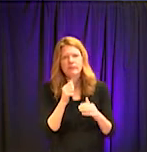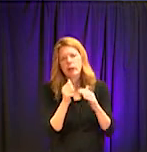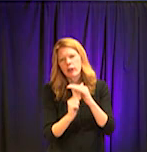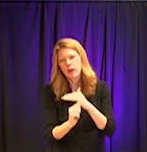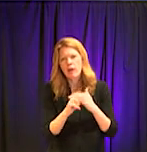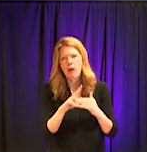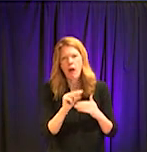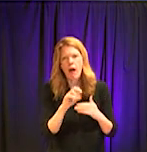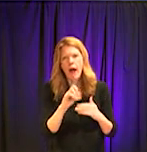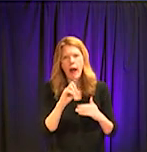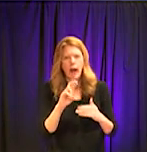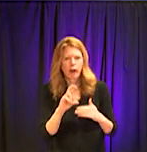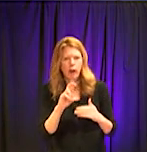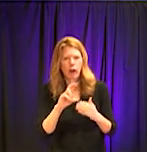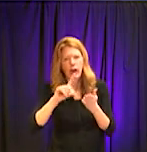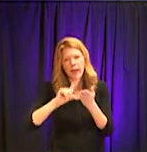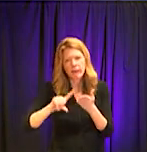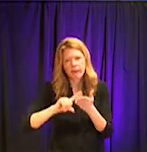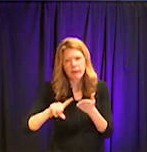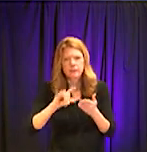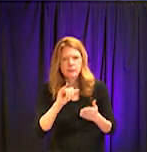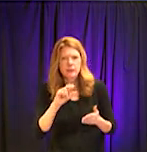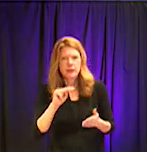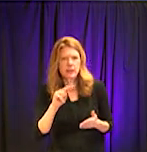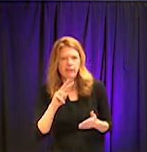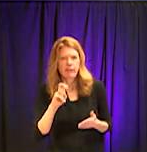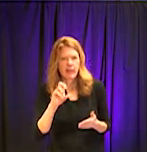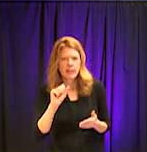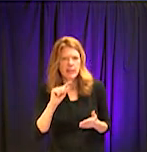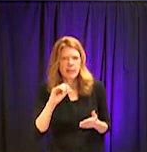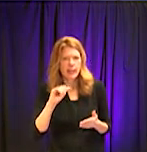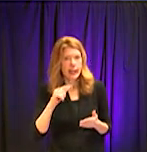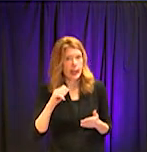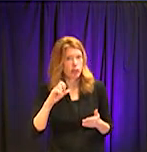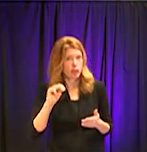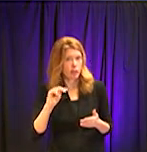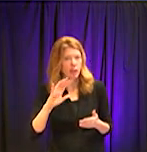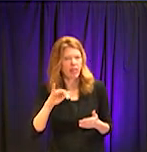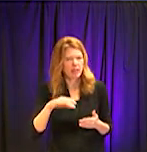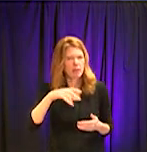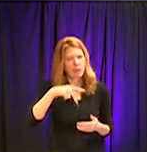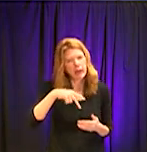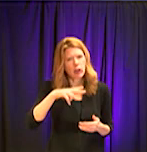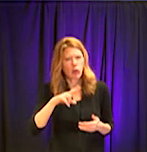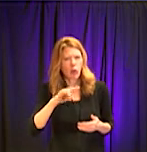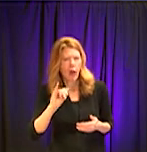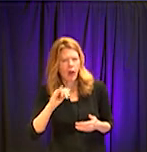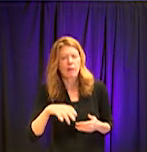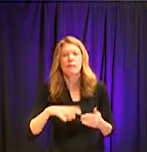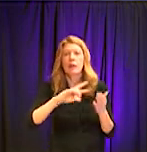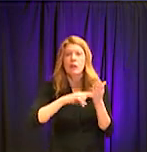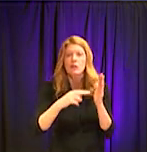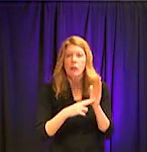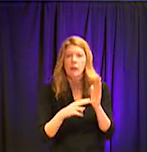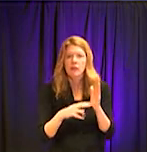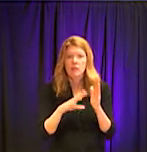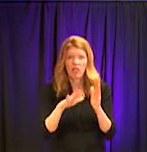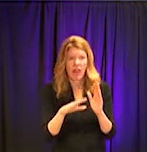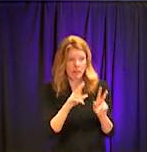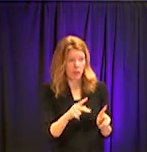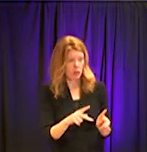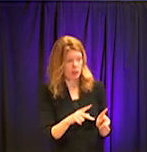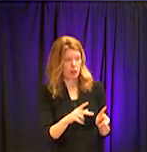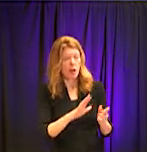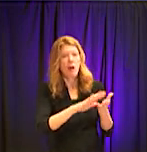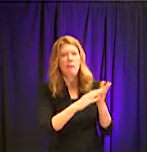That PUI number is their sort of golden ticket to a test, um, or a specimen collection. Let me say that we are not